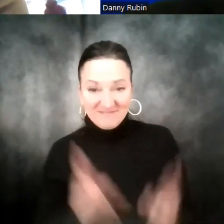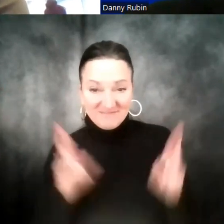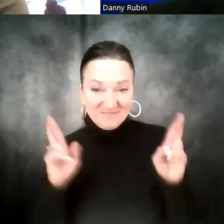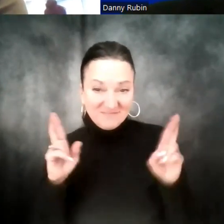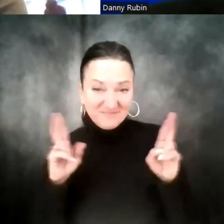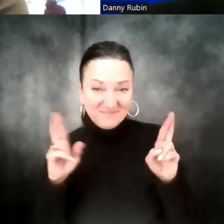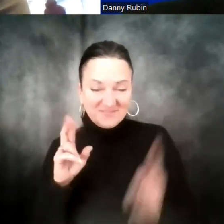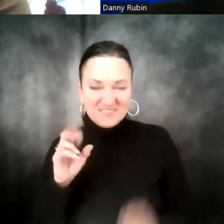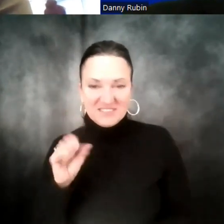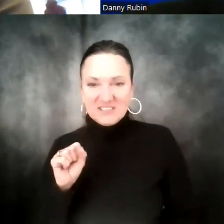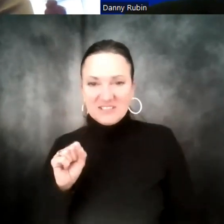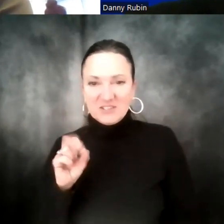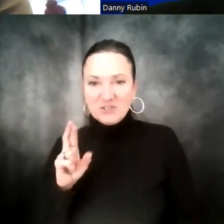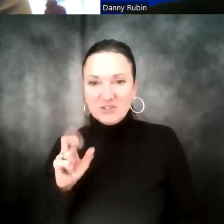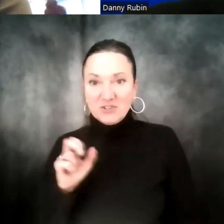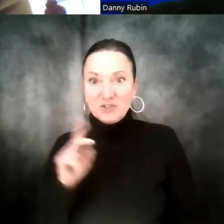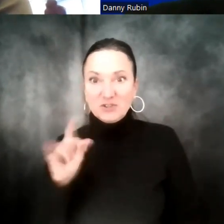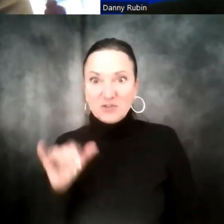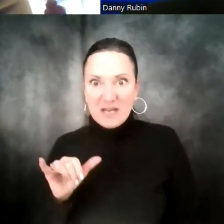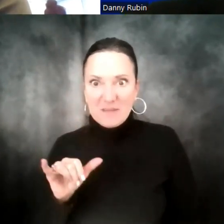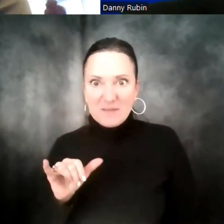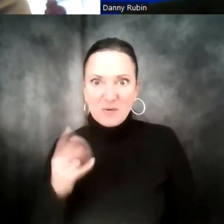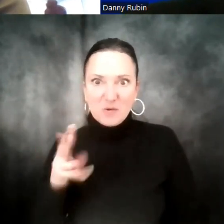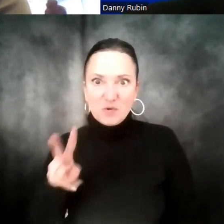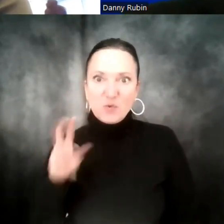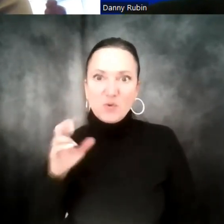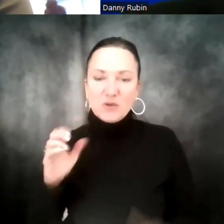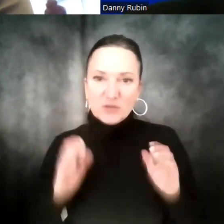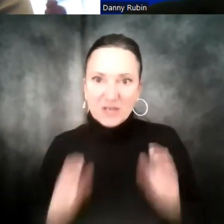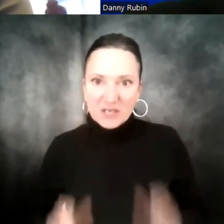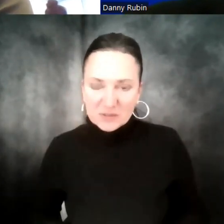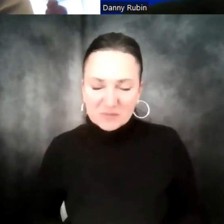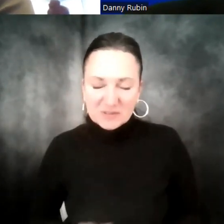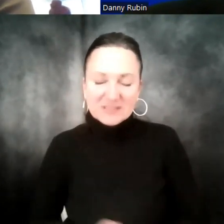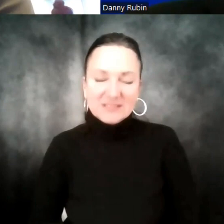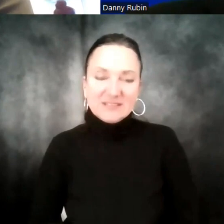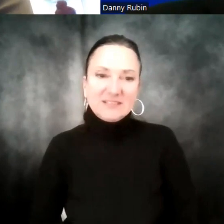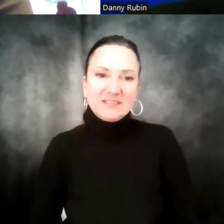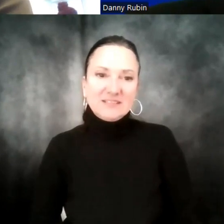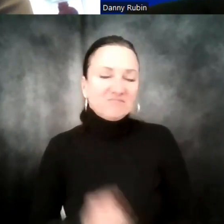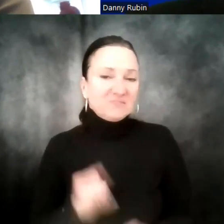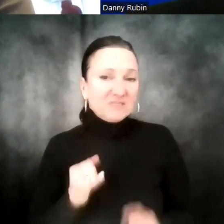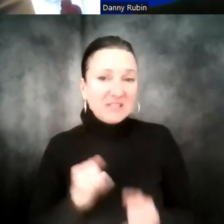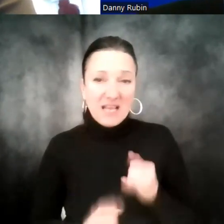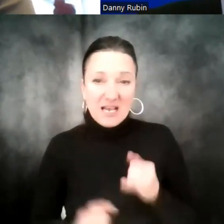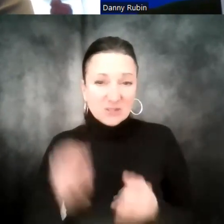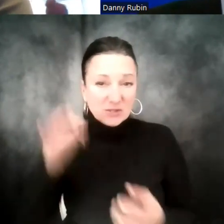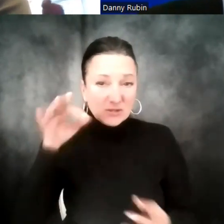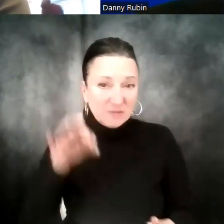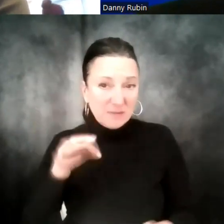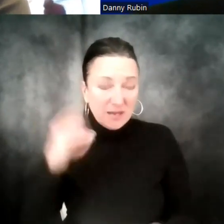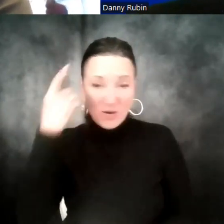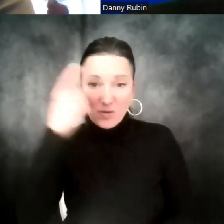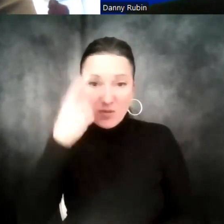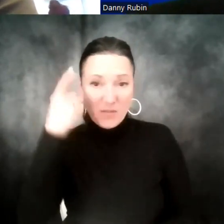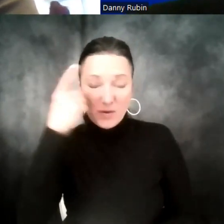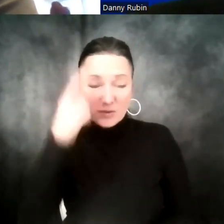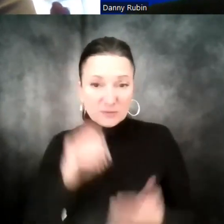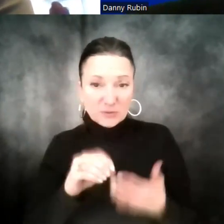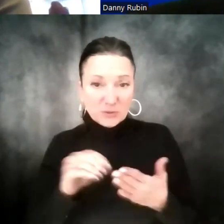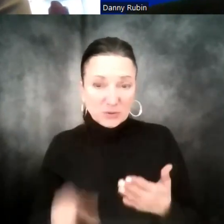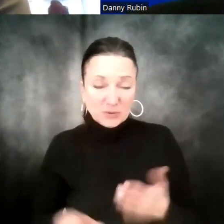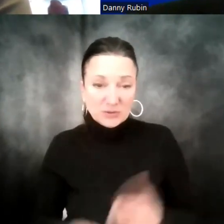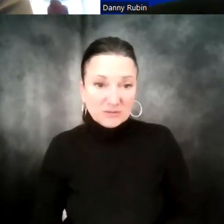scrappy with 150 or 200 customers. Any last thoughts for students who maybe didn't even